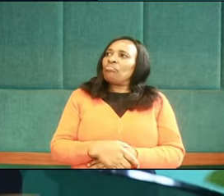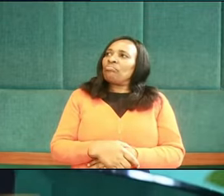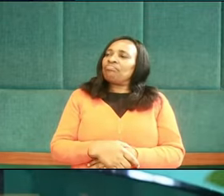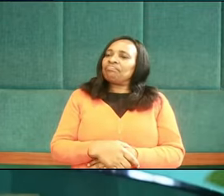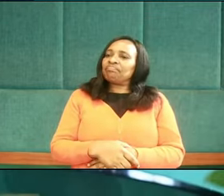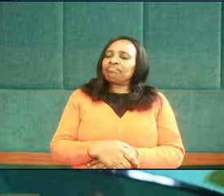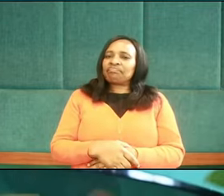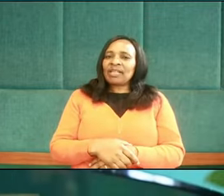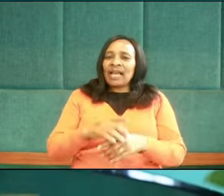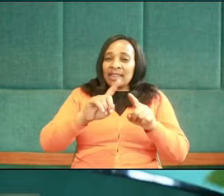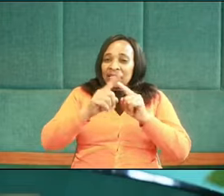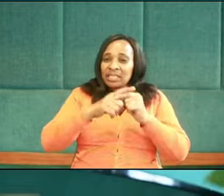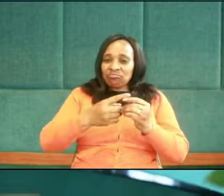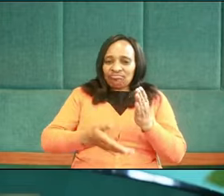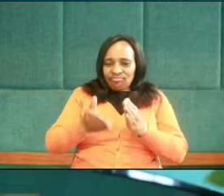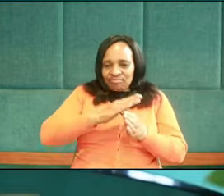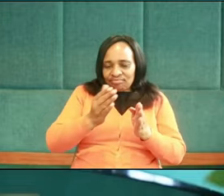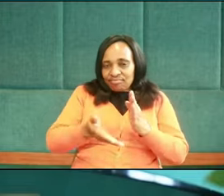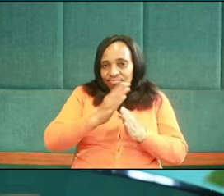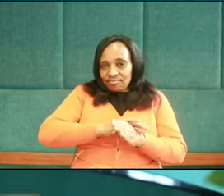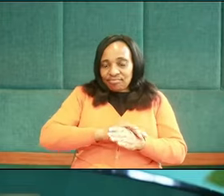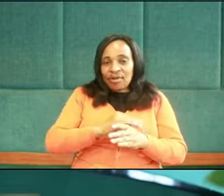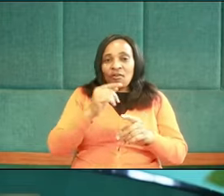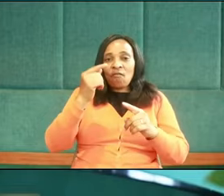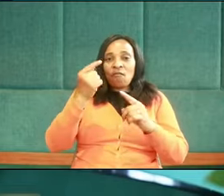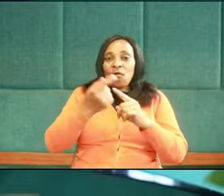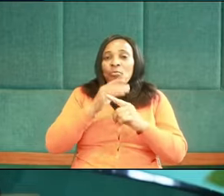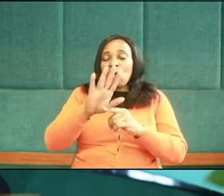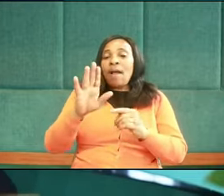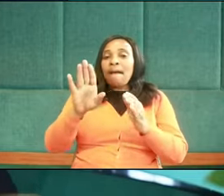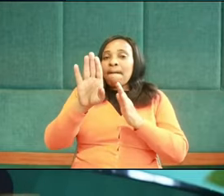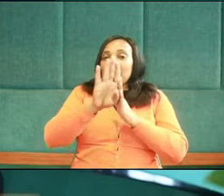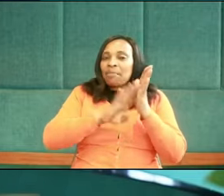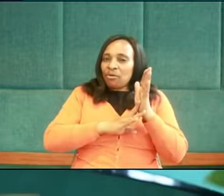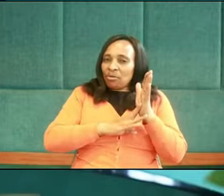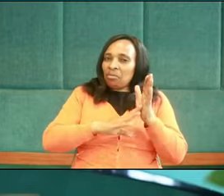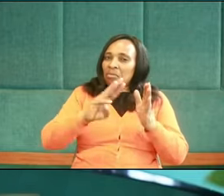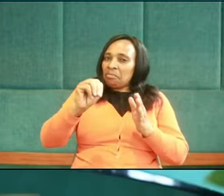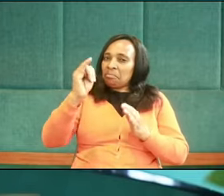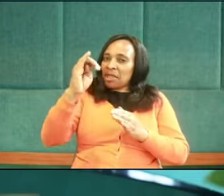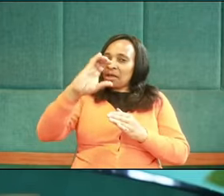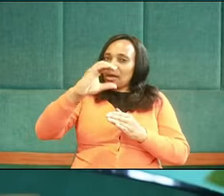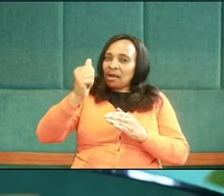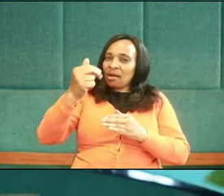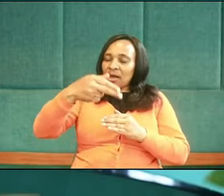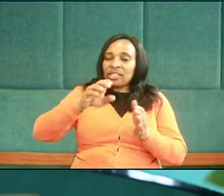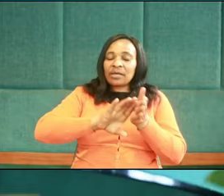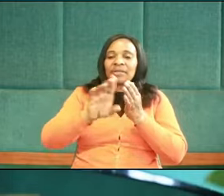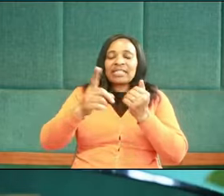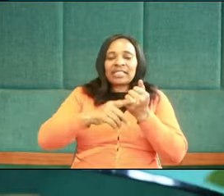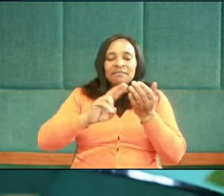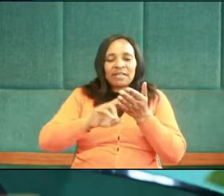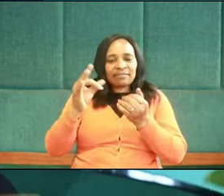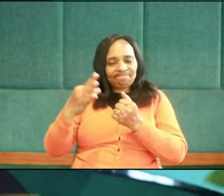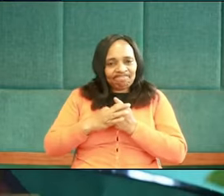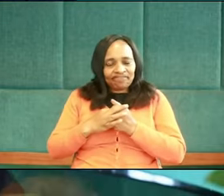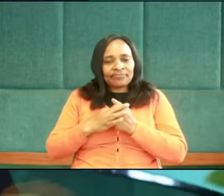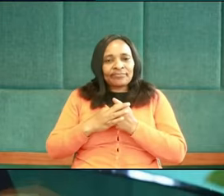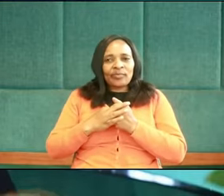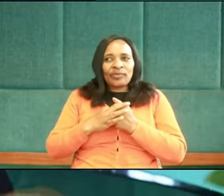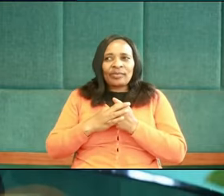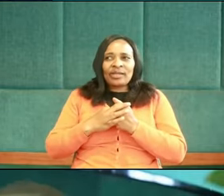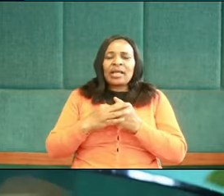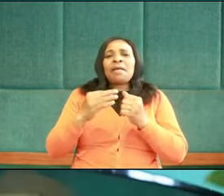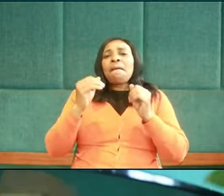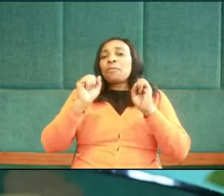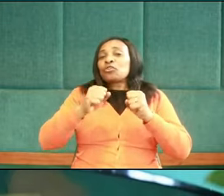Now, as you flip the pages of your Bibles to Marker chapter 6 and verse number 8, permit